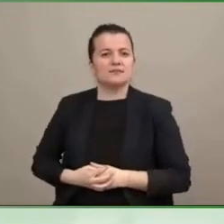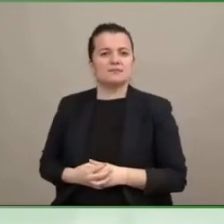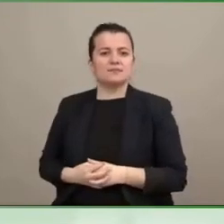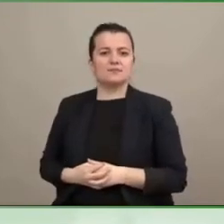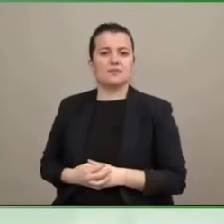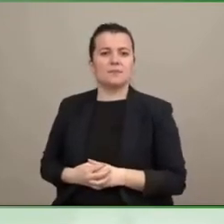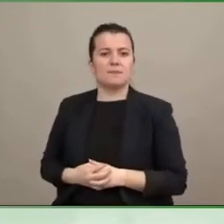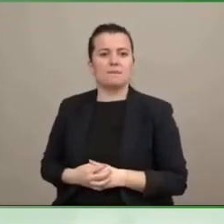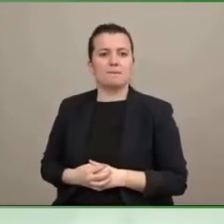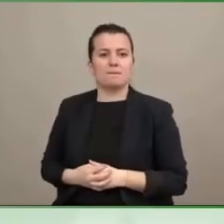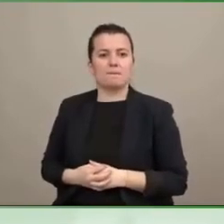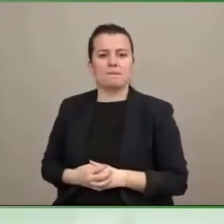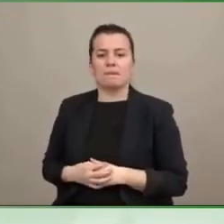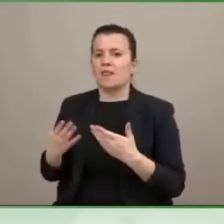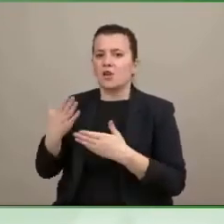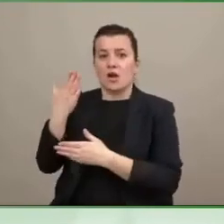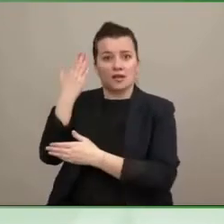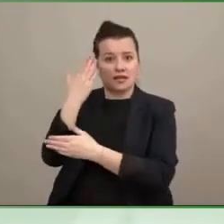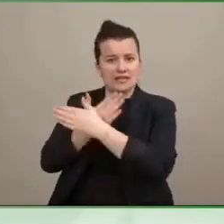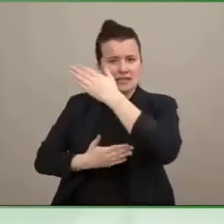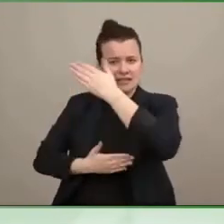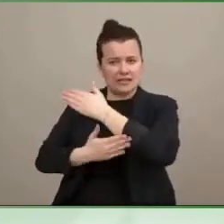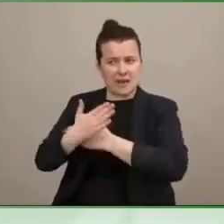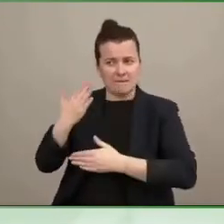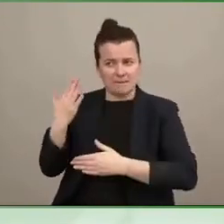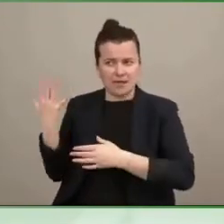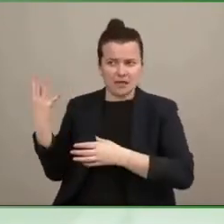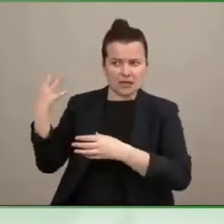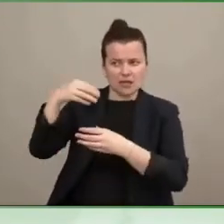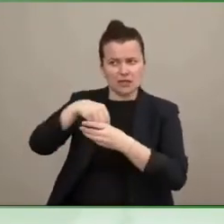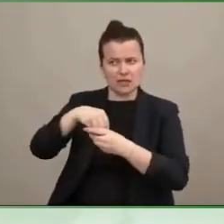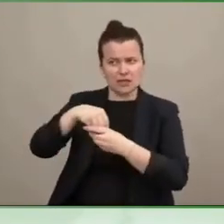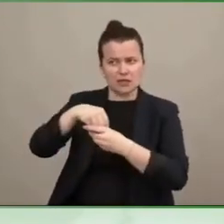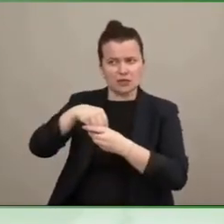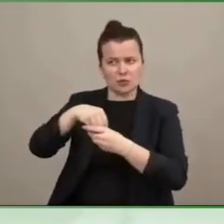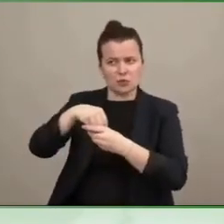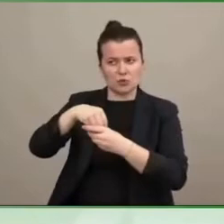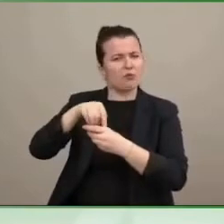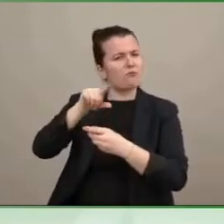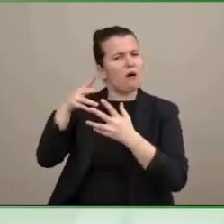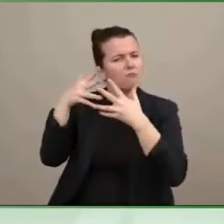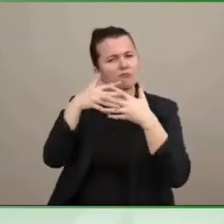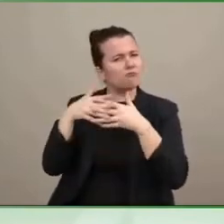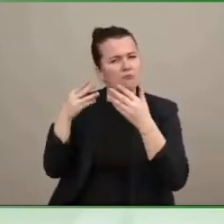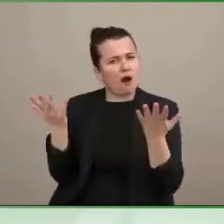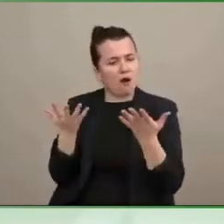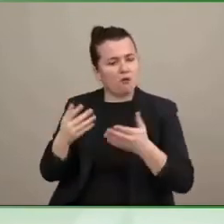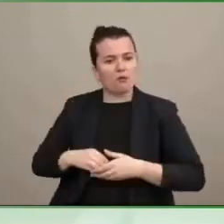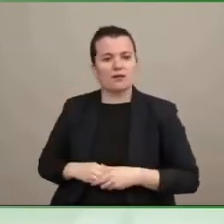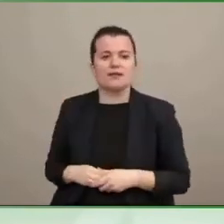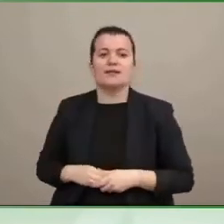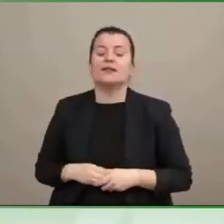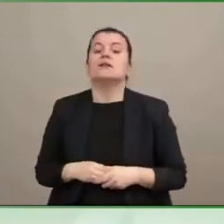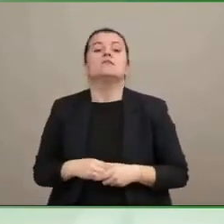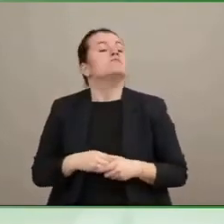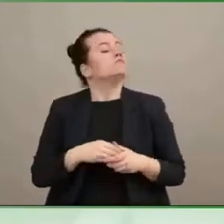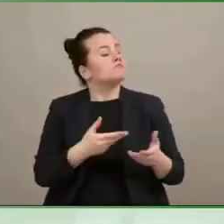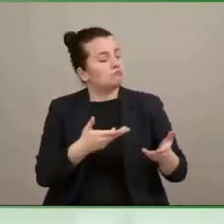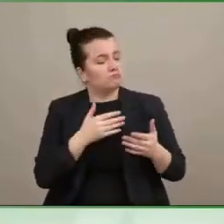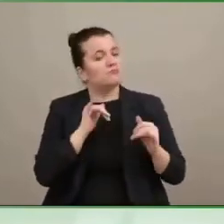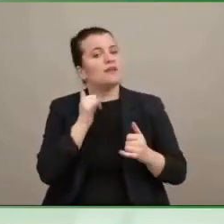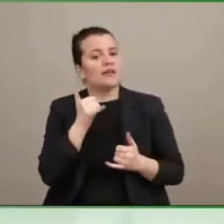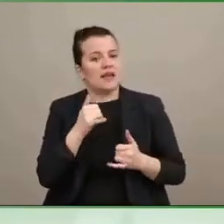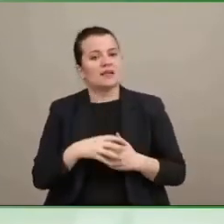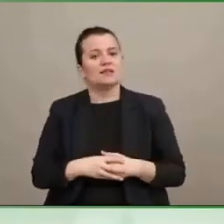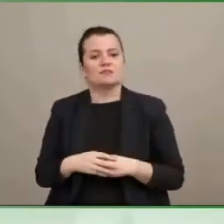inclusion in the U.S.? Sure. So we are working in giving grants to organizations that